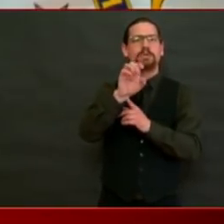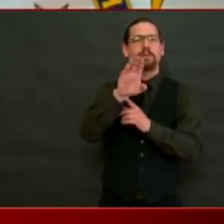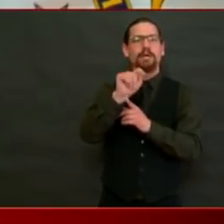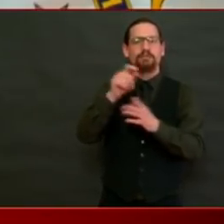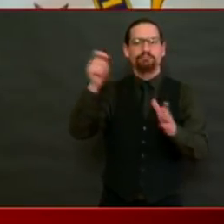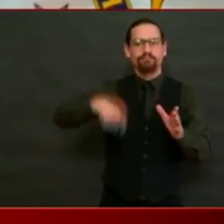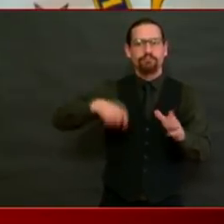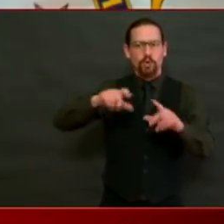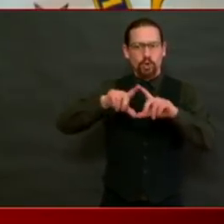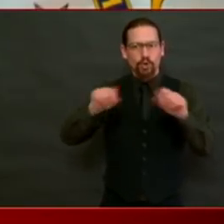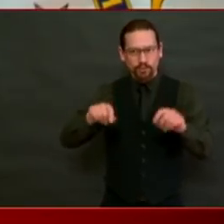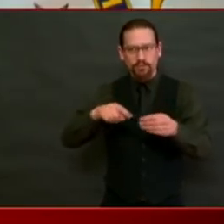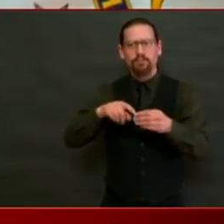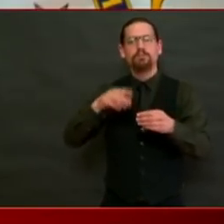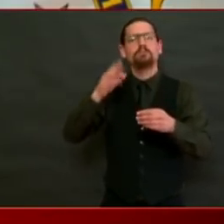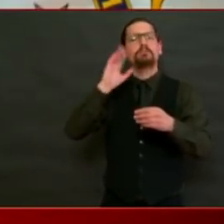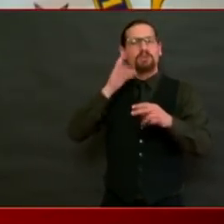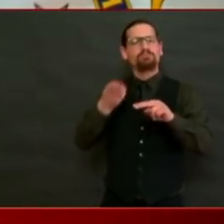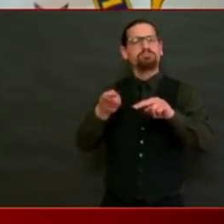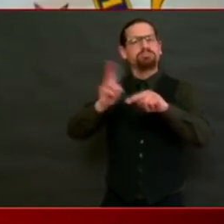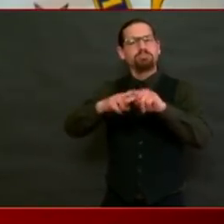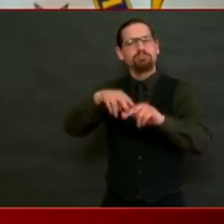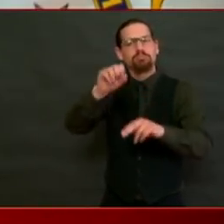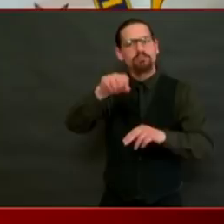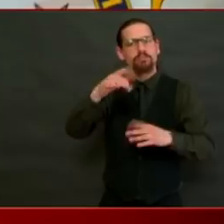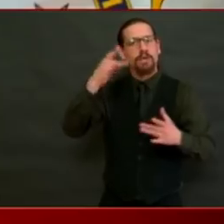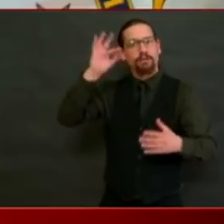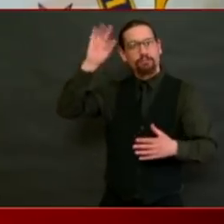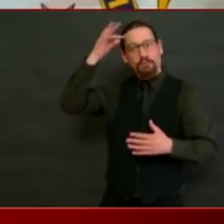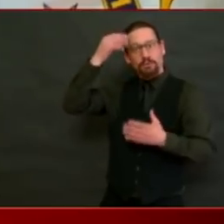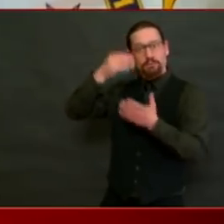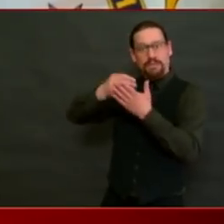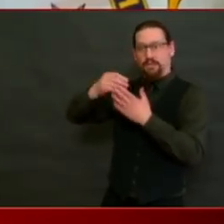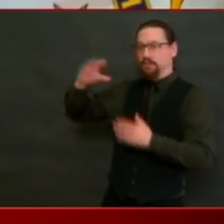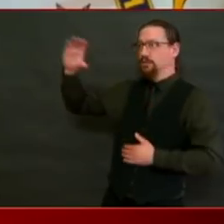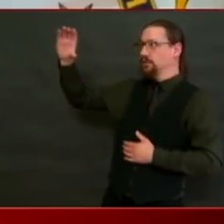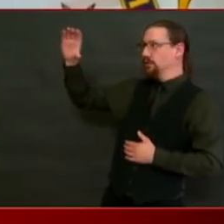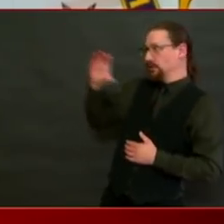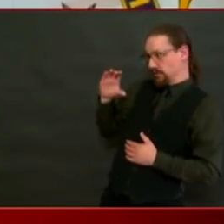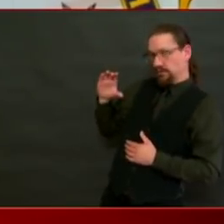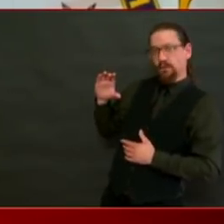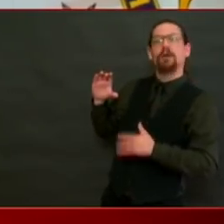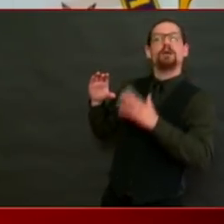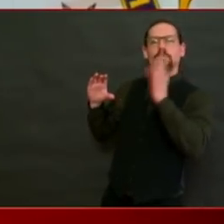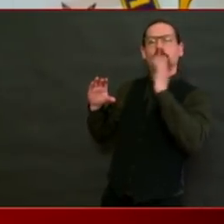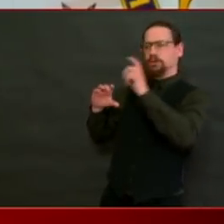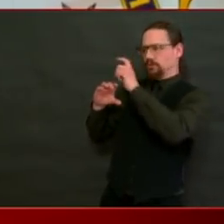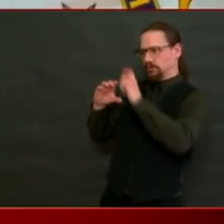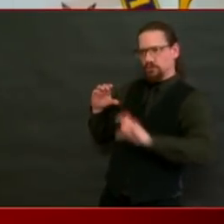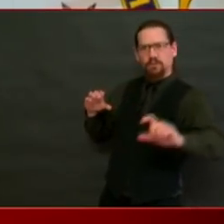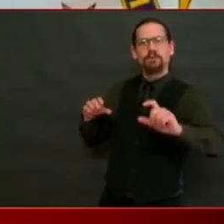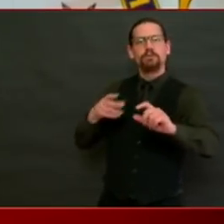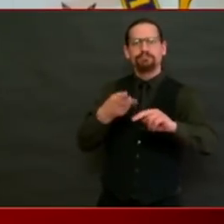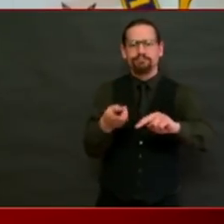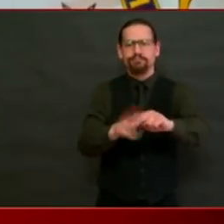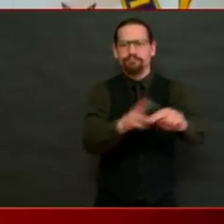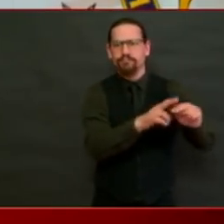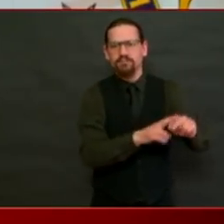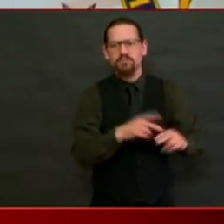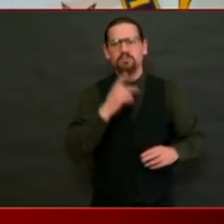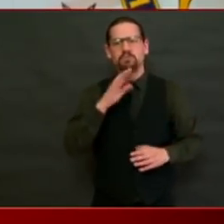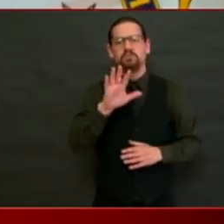of the federal stimulus money. So every, about half of Rhode Islanders received an increased amount of money